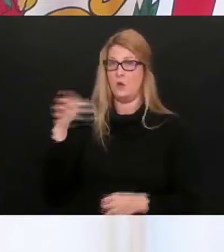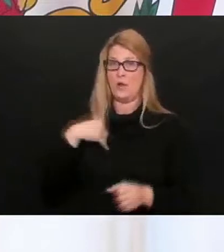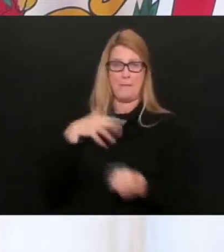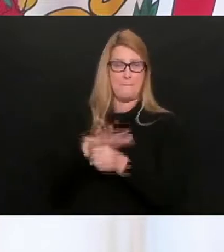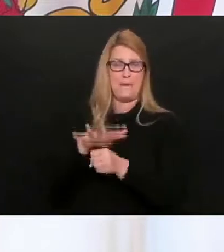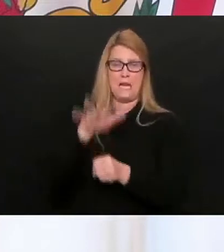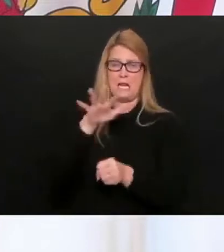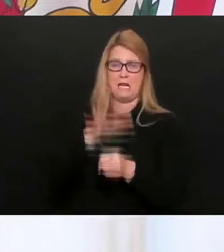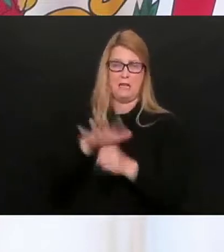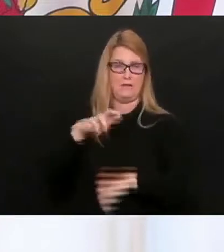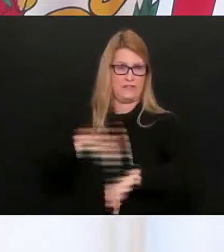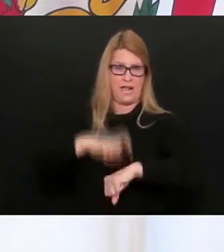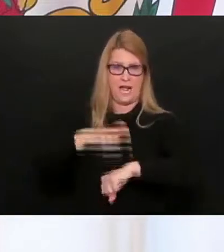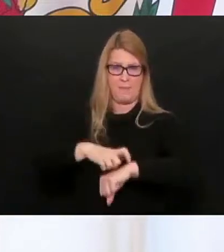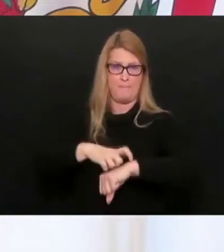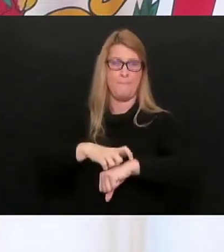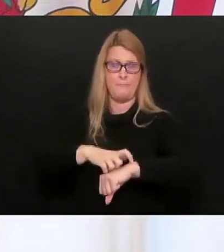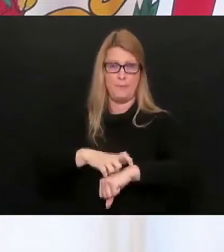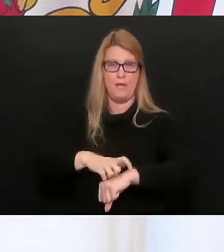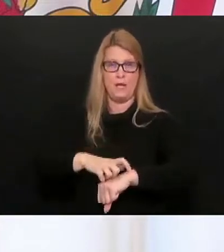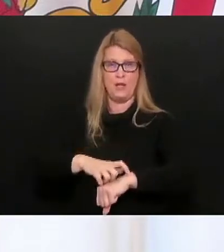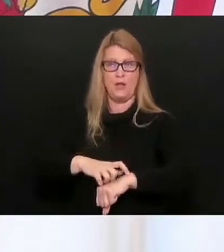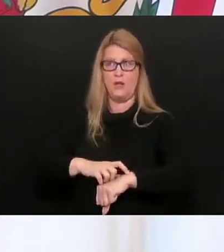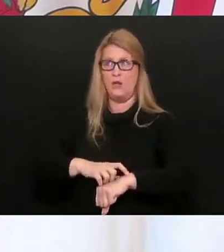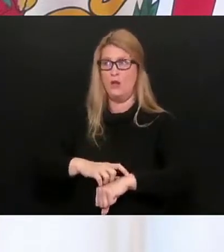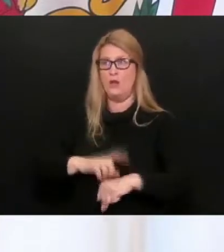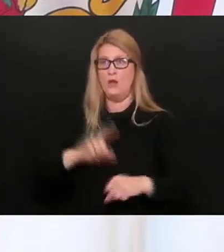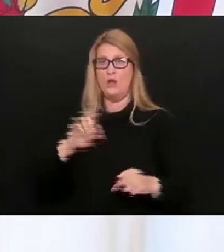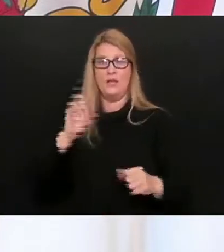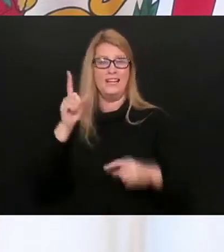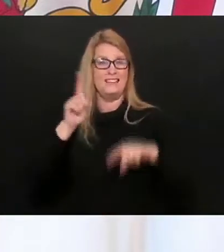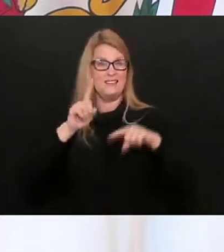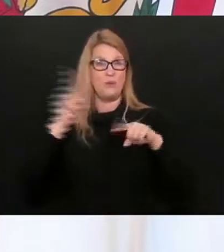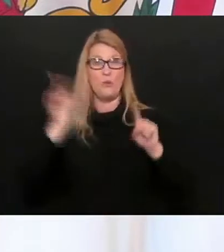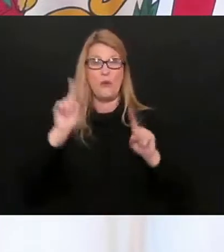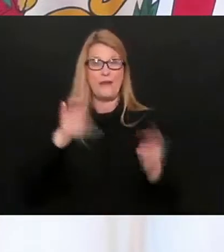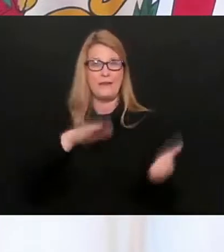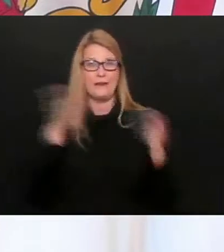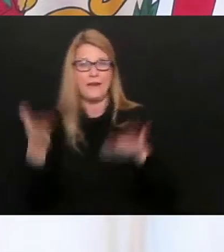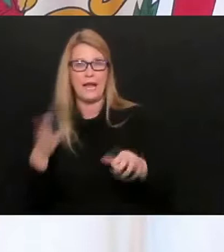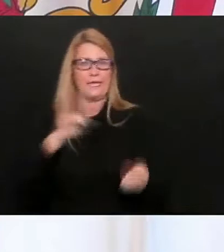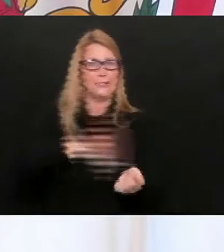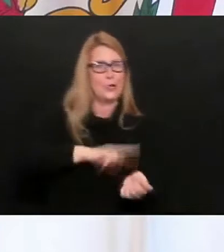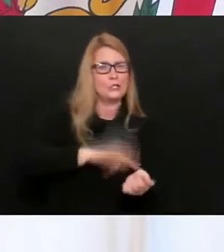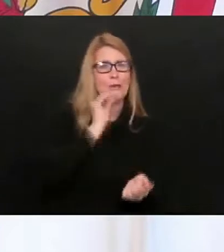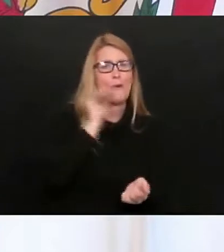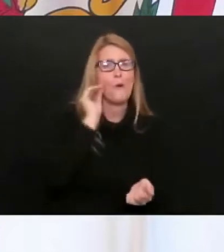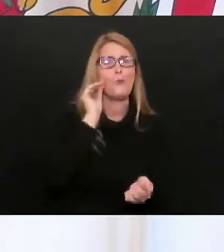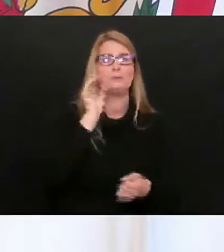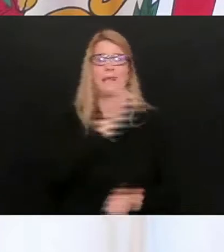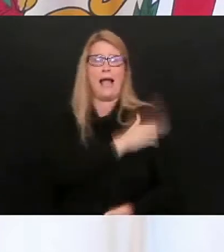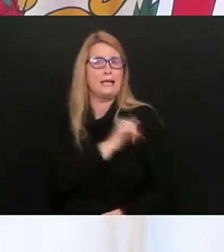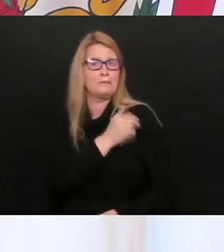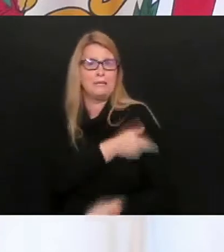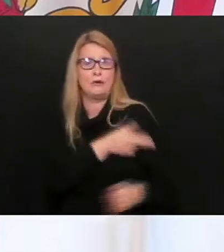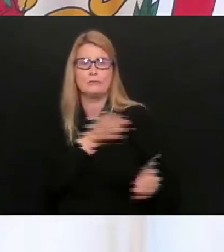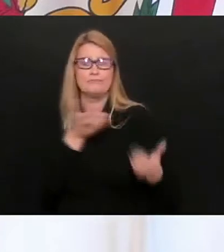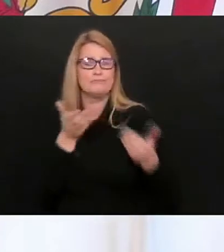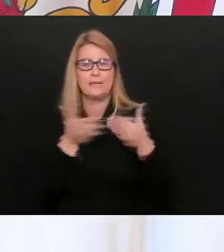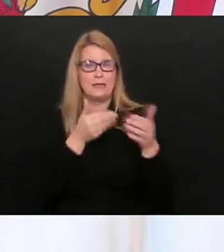plenty, plenty of time for whether they came from nursing homes or hospitals or wherever it may be, you know,